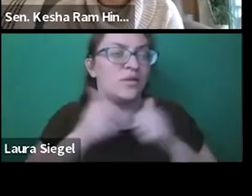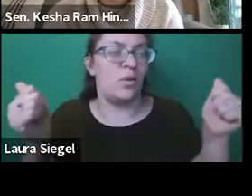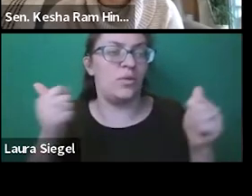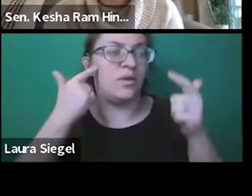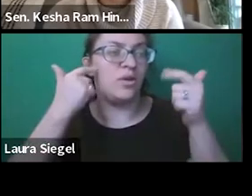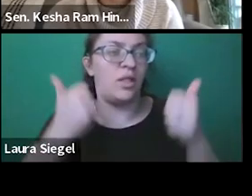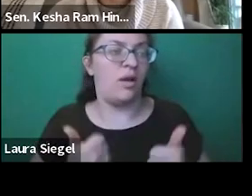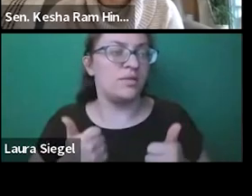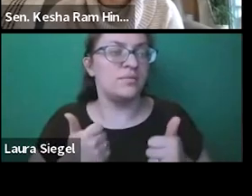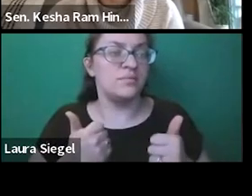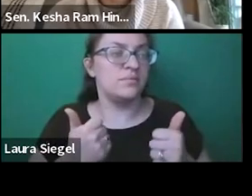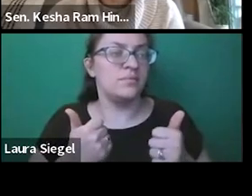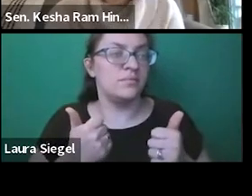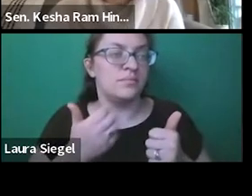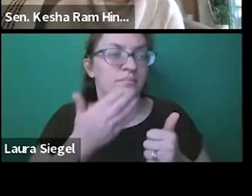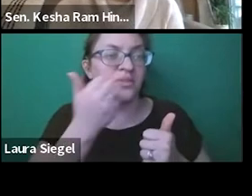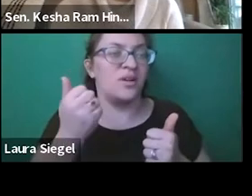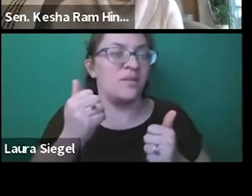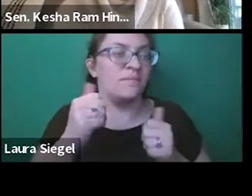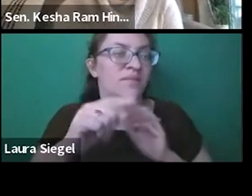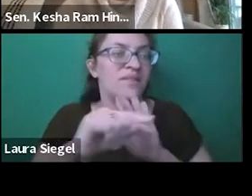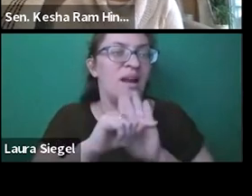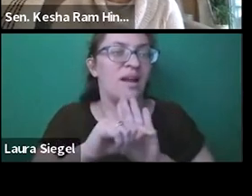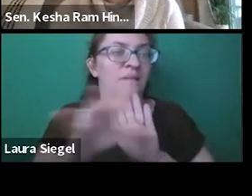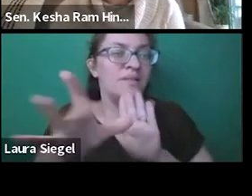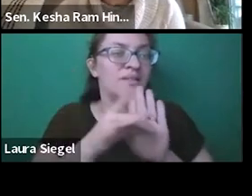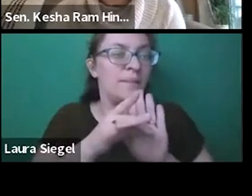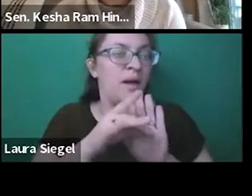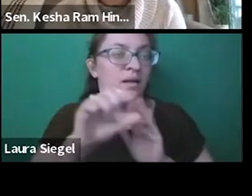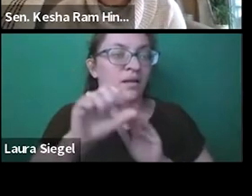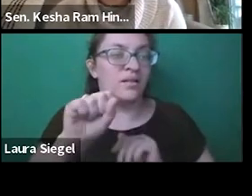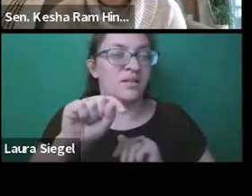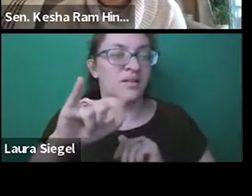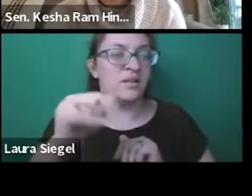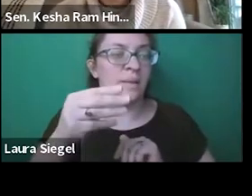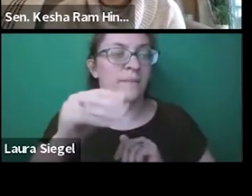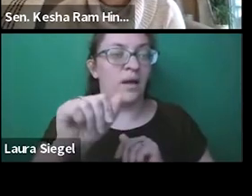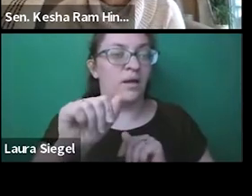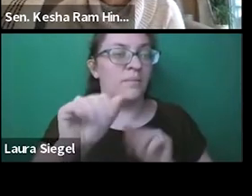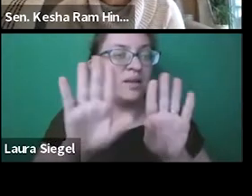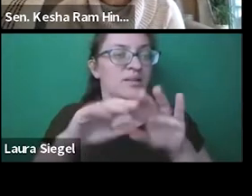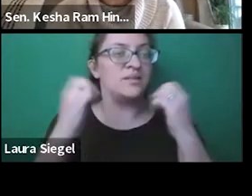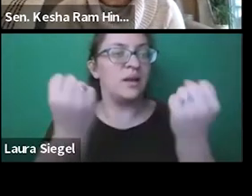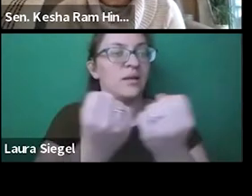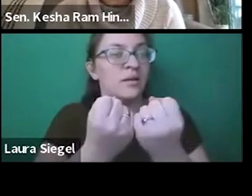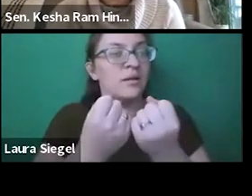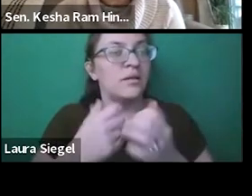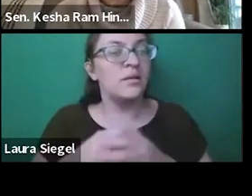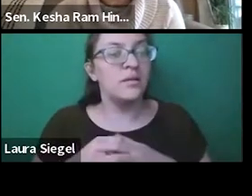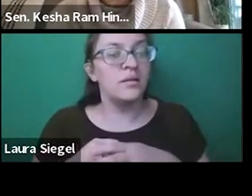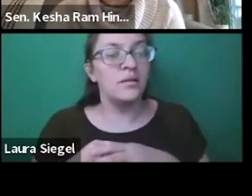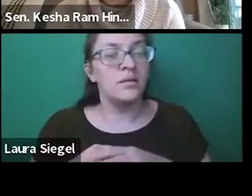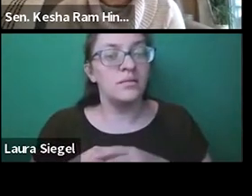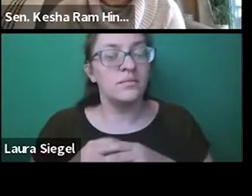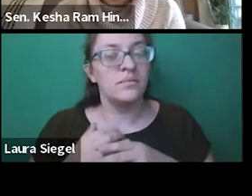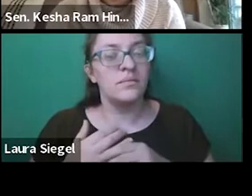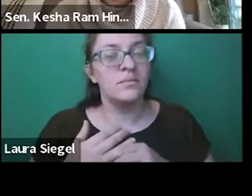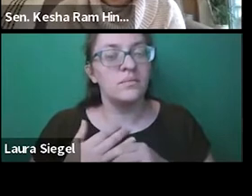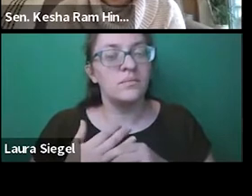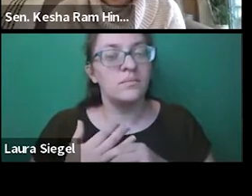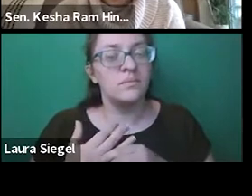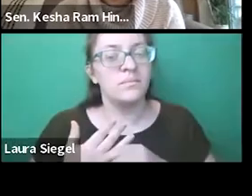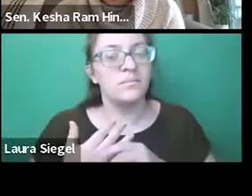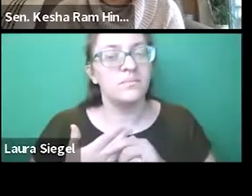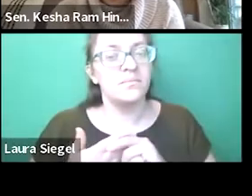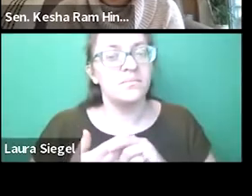That there is, uh, there are more because as a marginalized population, they don't necessarily self-identify. There is a very negative